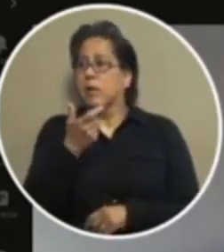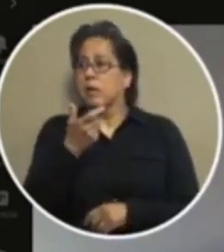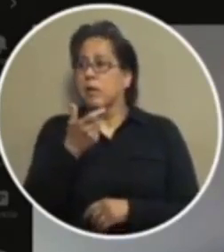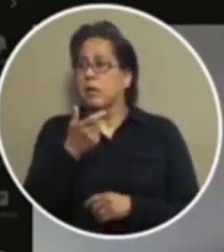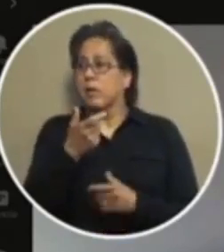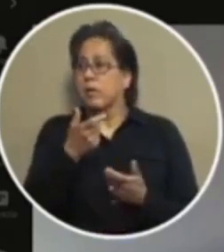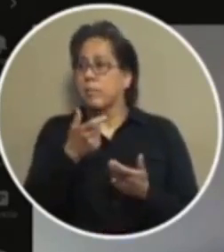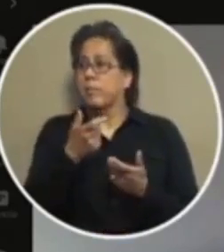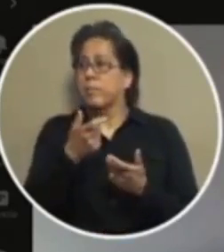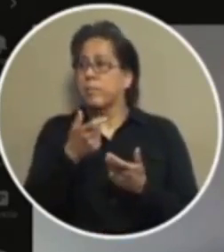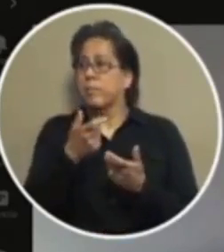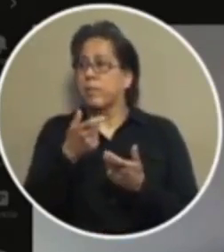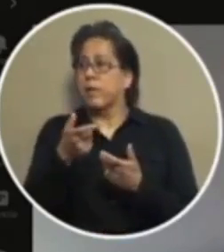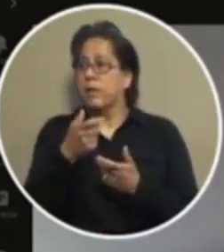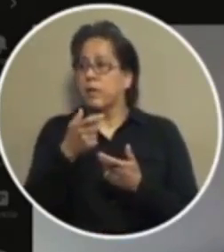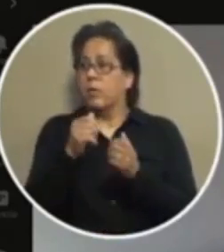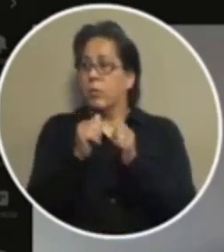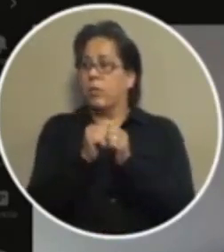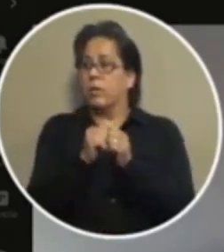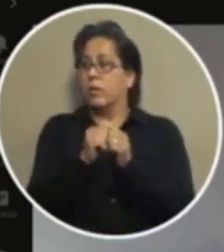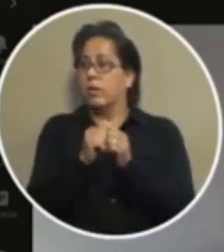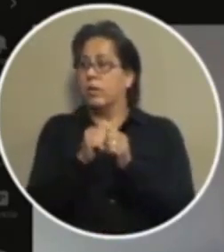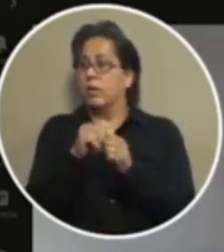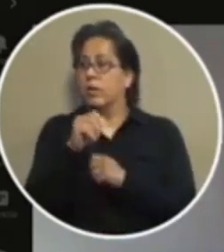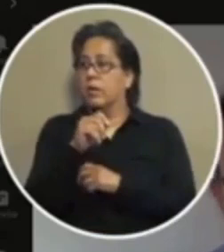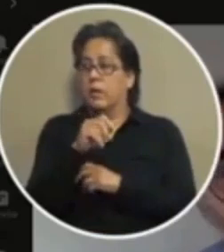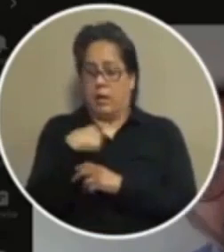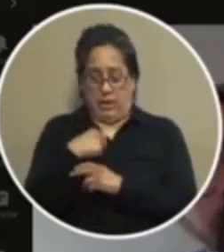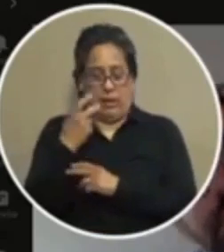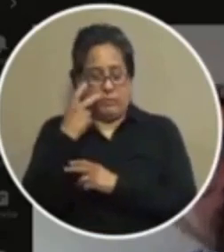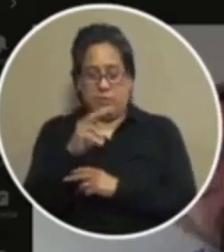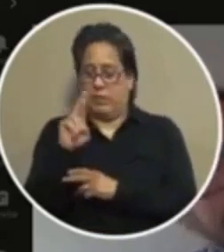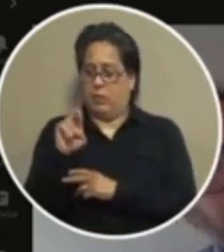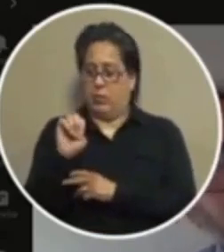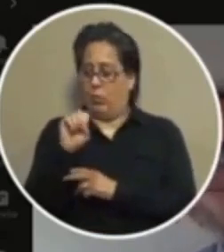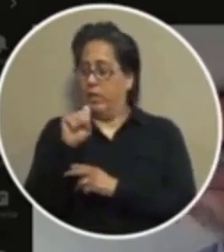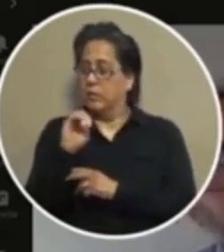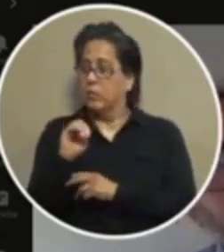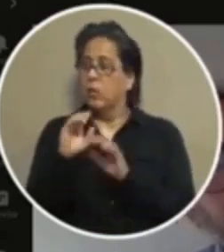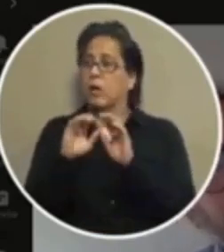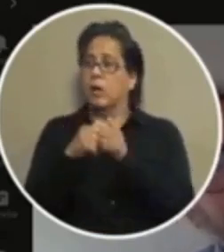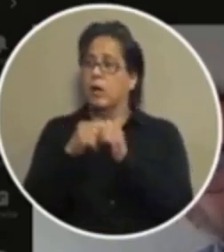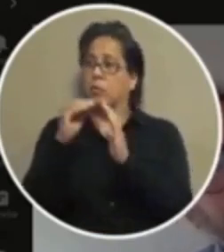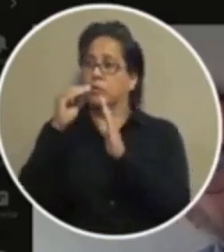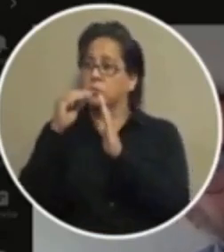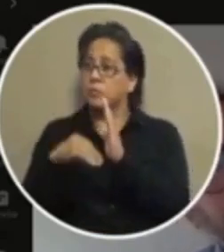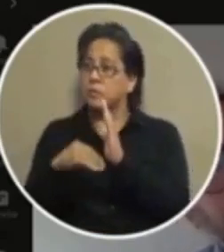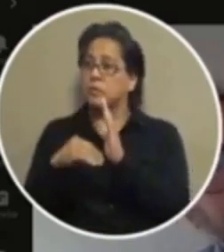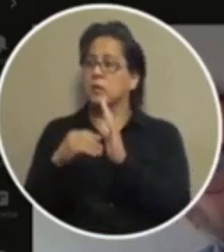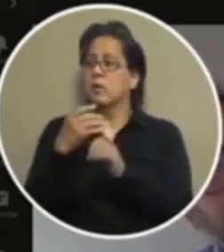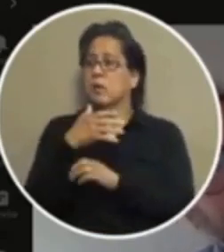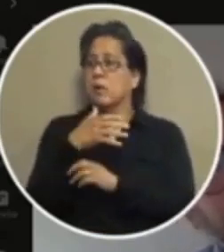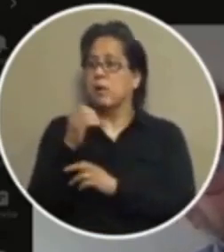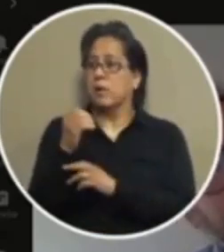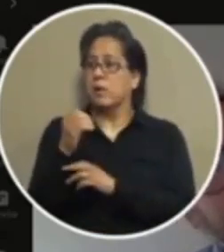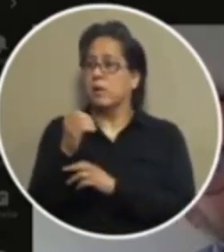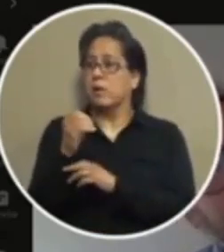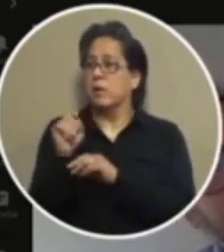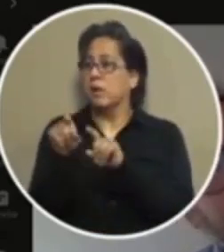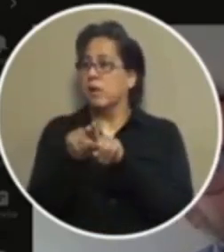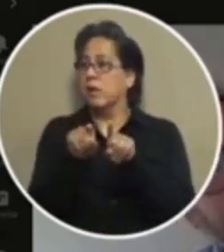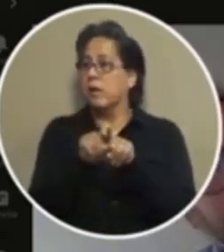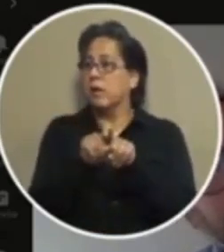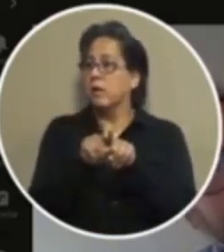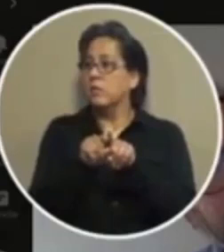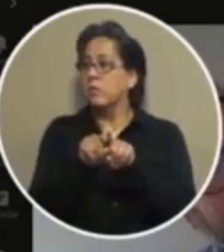um you know in terms of i looked at the resolution and what it stated um and so i think as you i've already